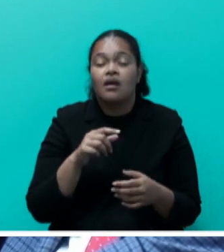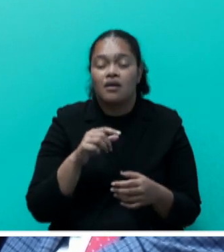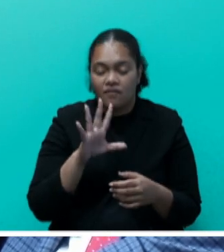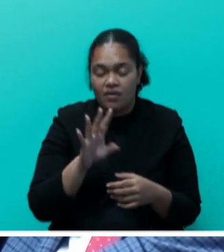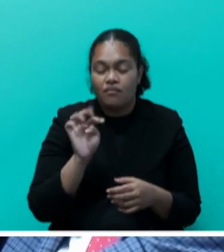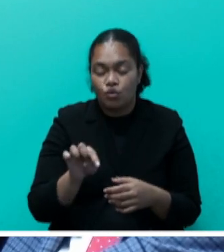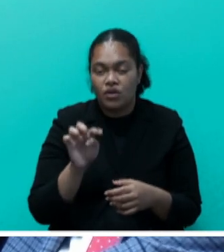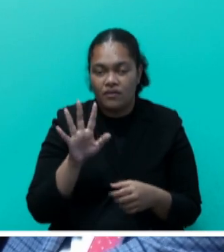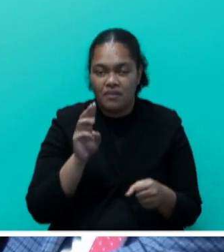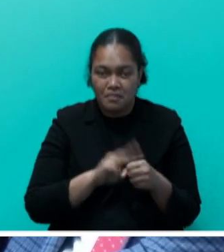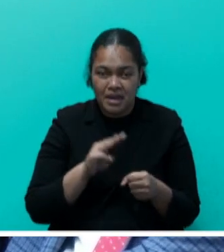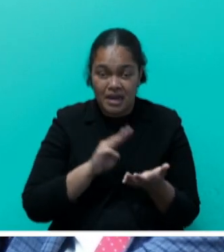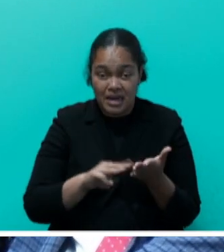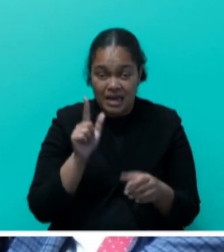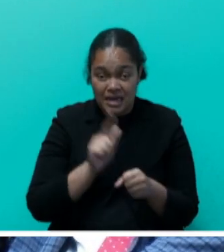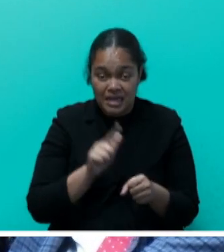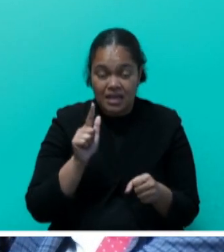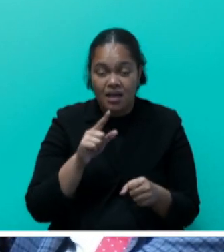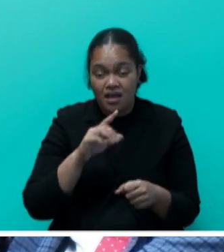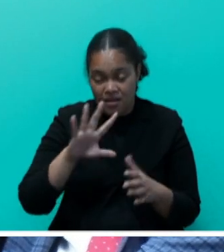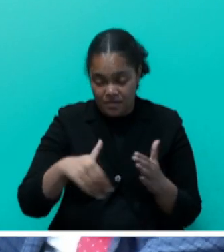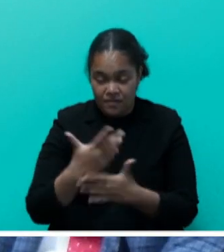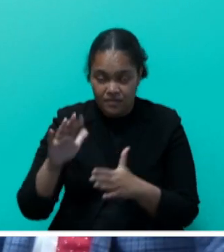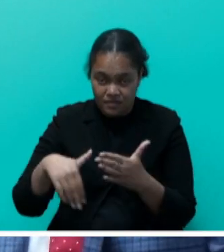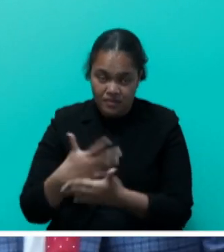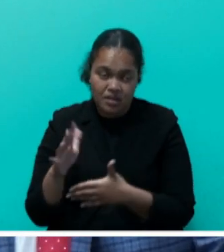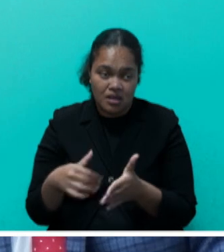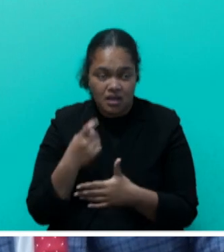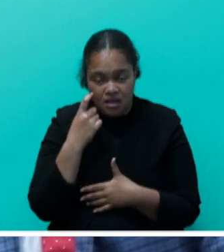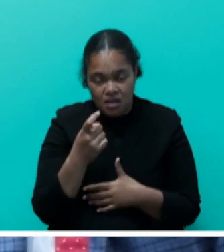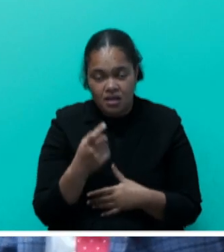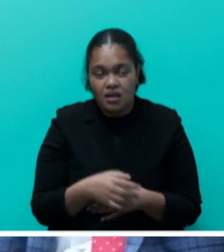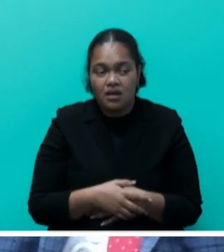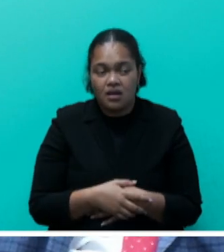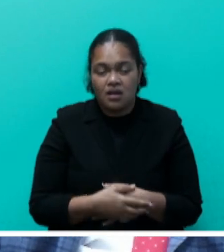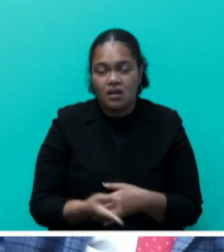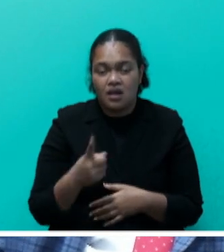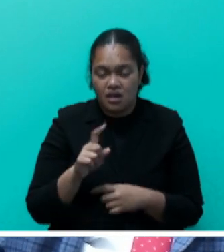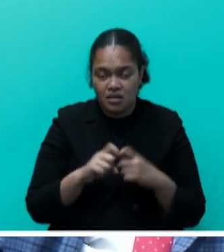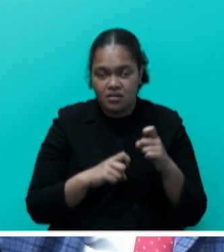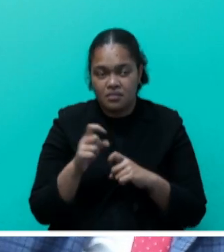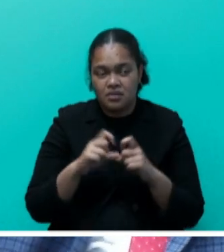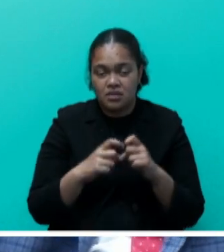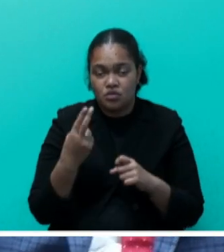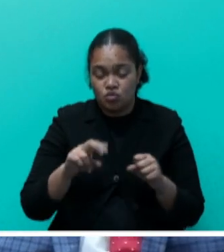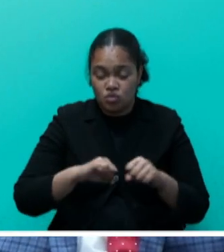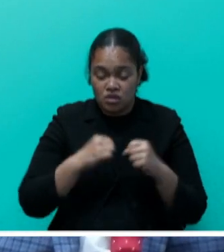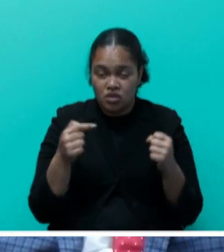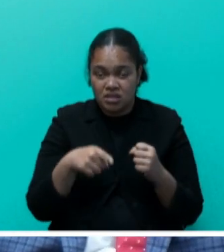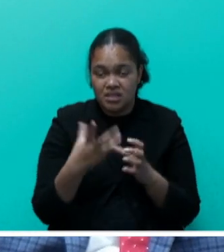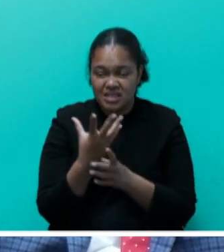per day, due to outdated infrastructure and insufficient treatment or inconvenience capacity. To address these gaps,